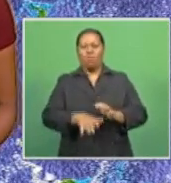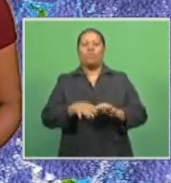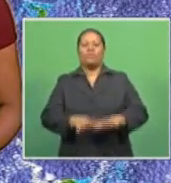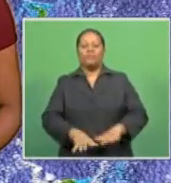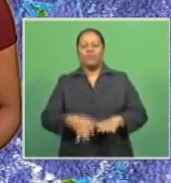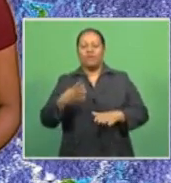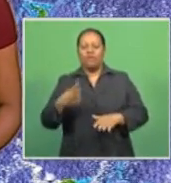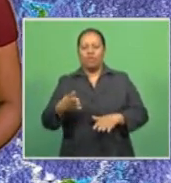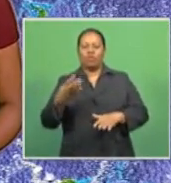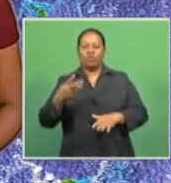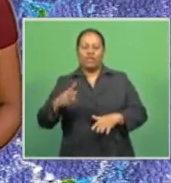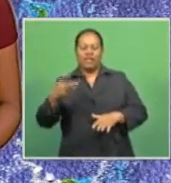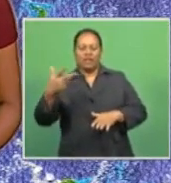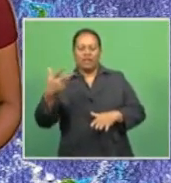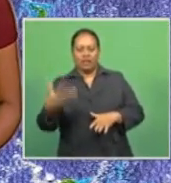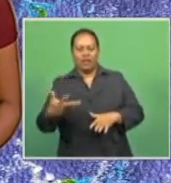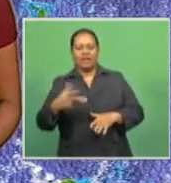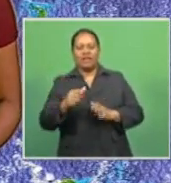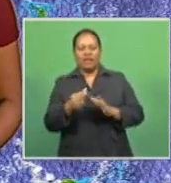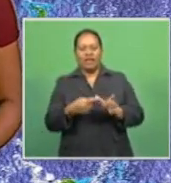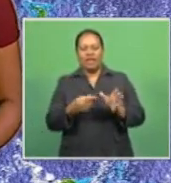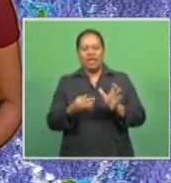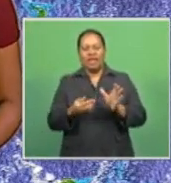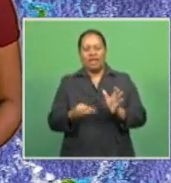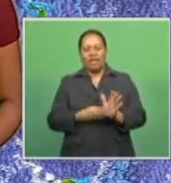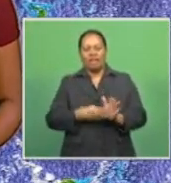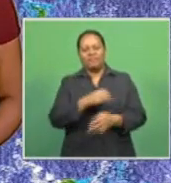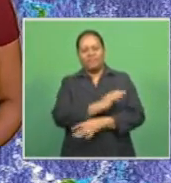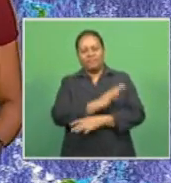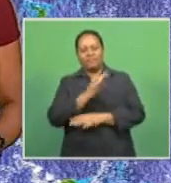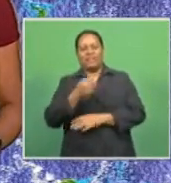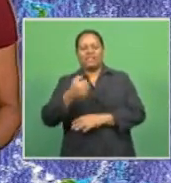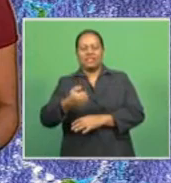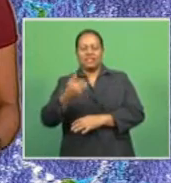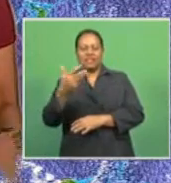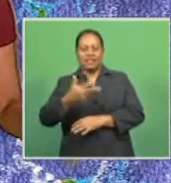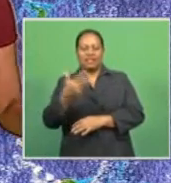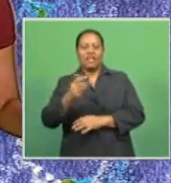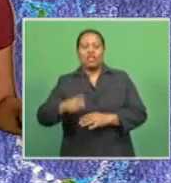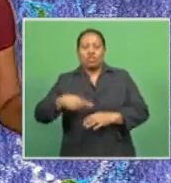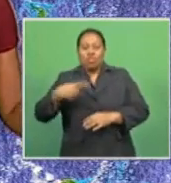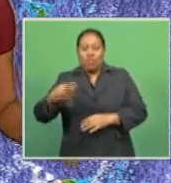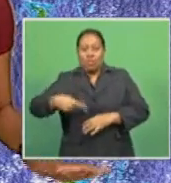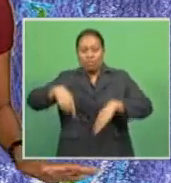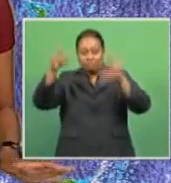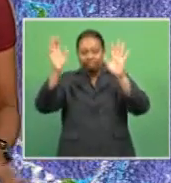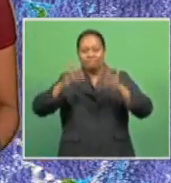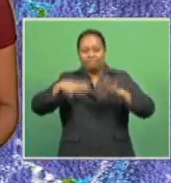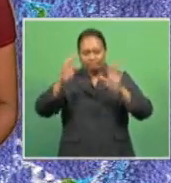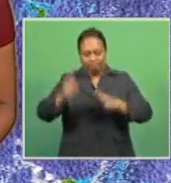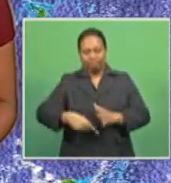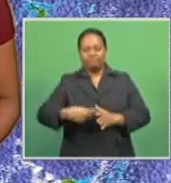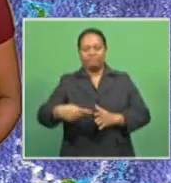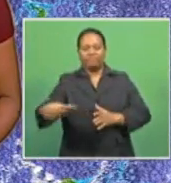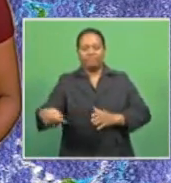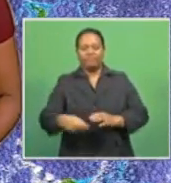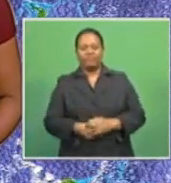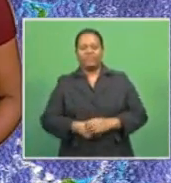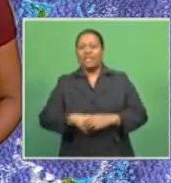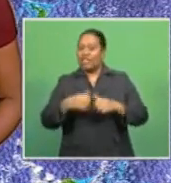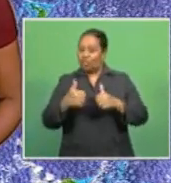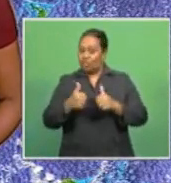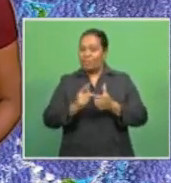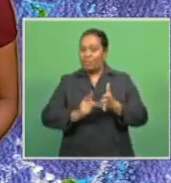.29am. Sunrise at 6.19. For tomorrow, showers will still linger but here's the good